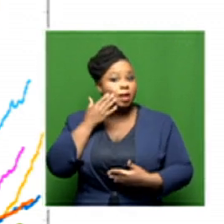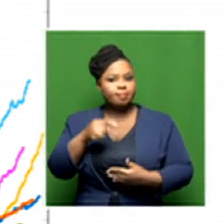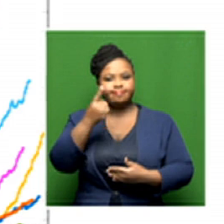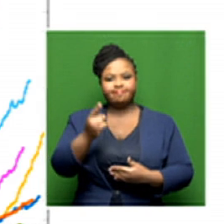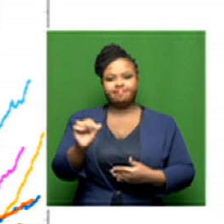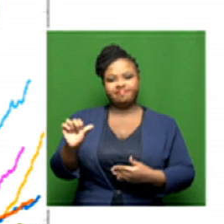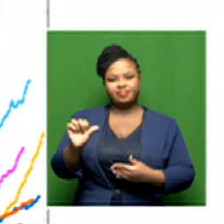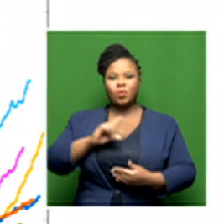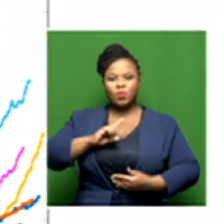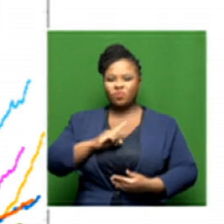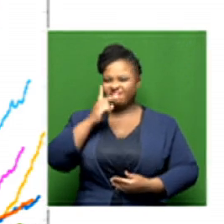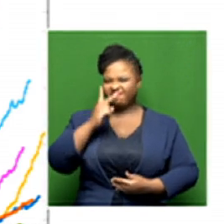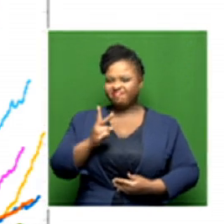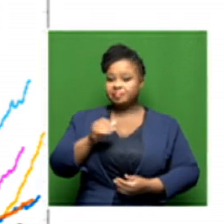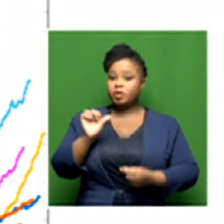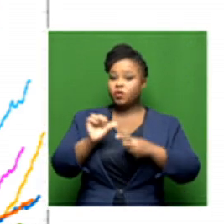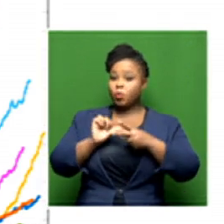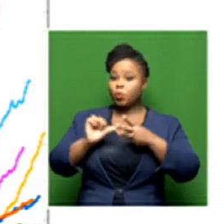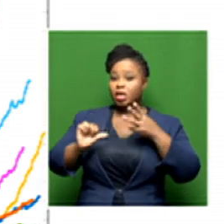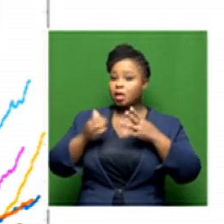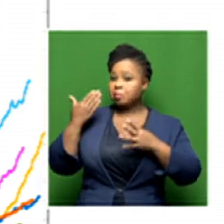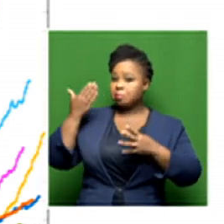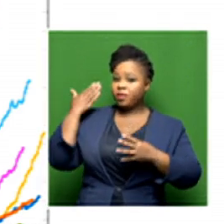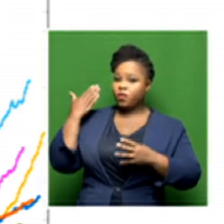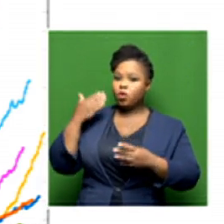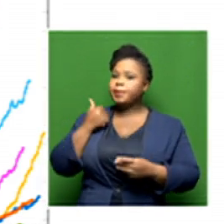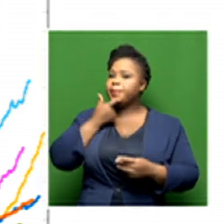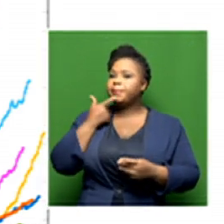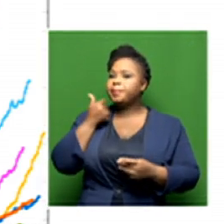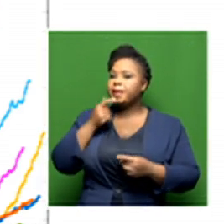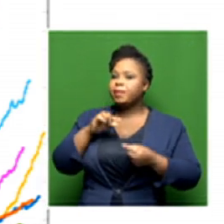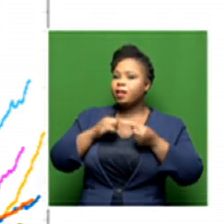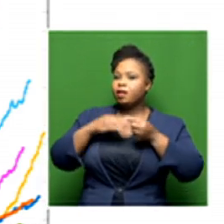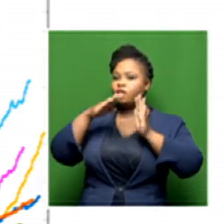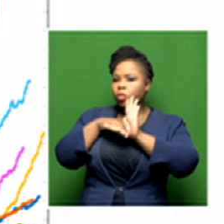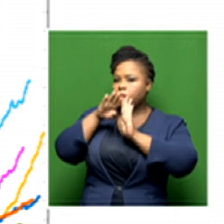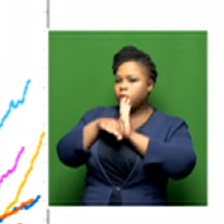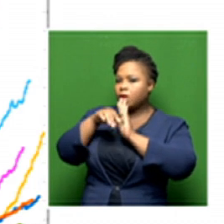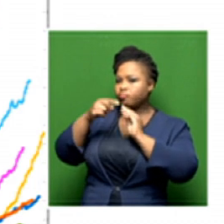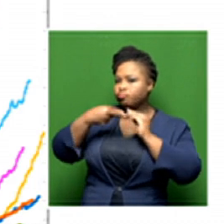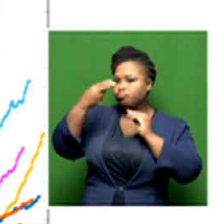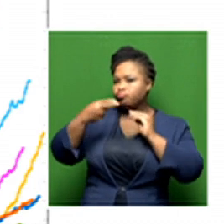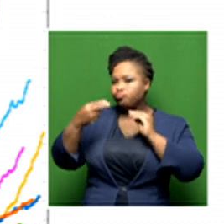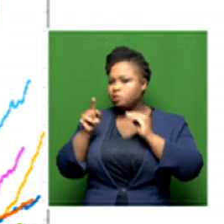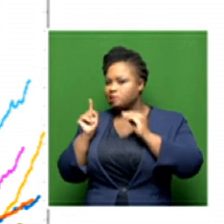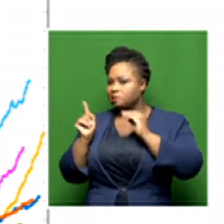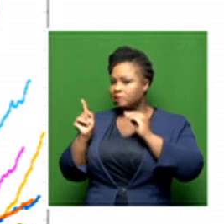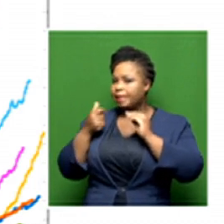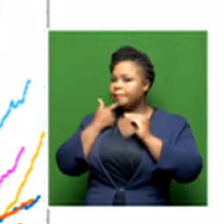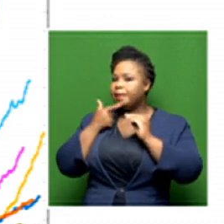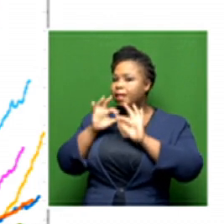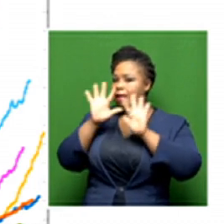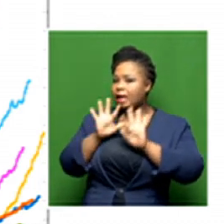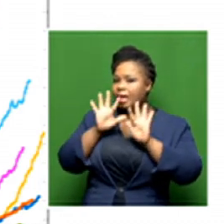We have seen over the last few weeks in the Northern Cape, if you look at that purple line, it has gone down for a bit, but then started to increase